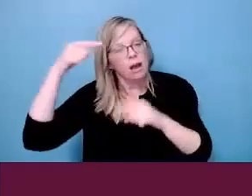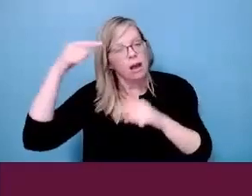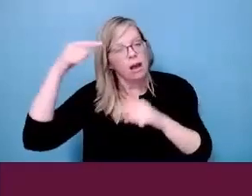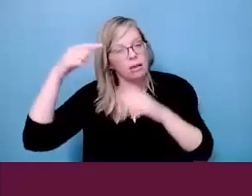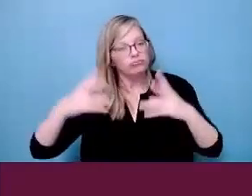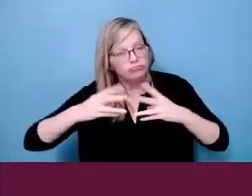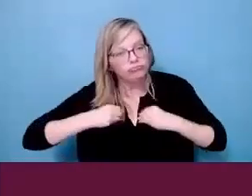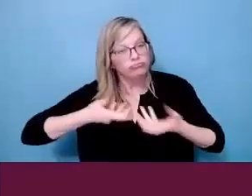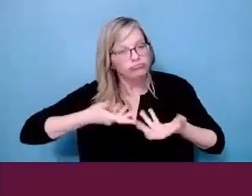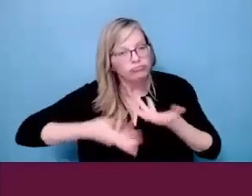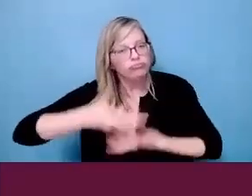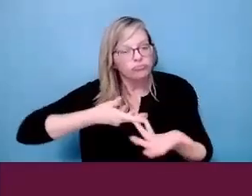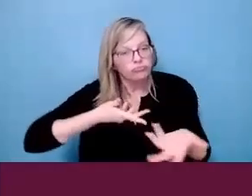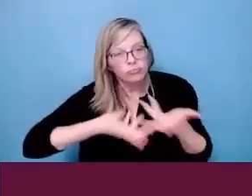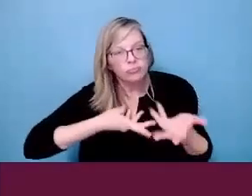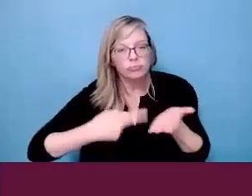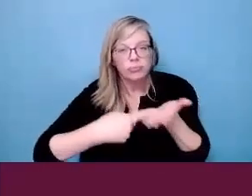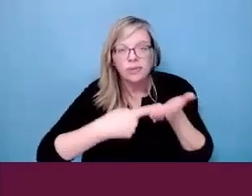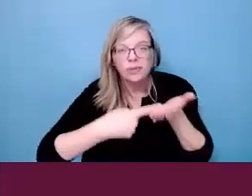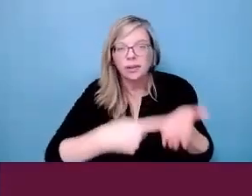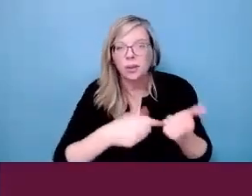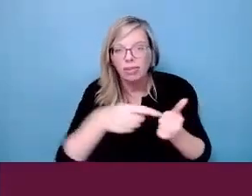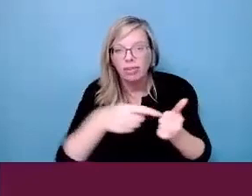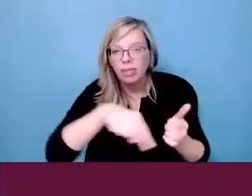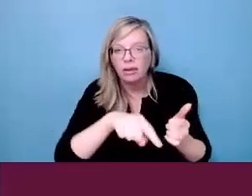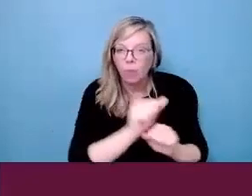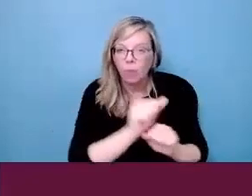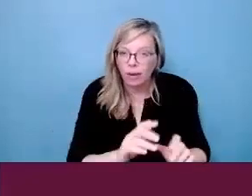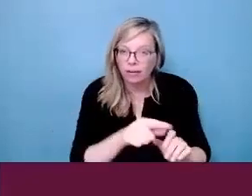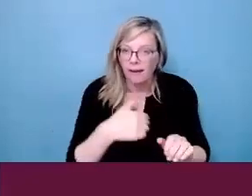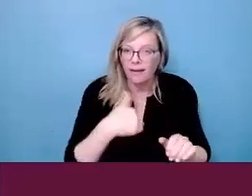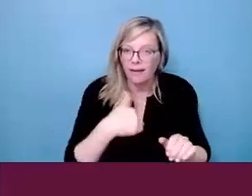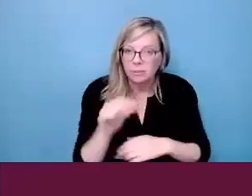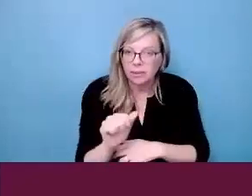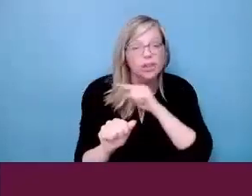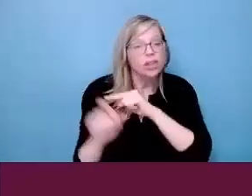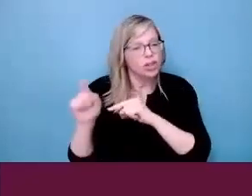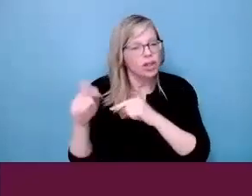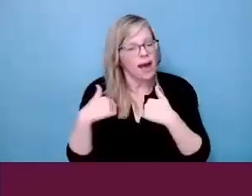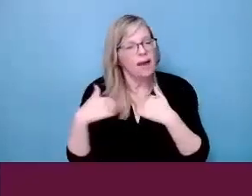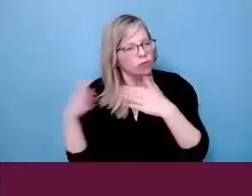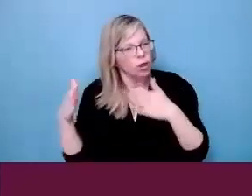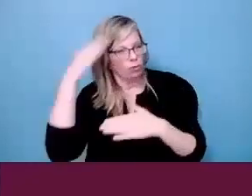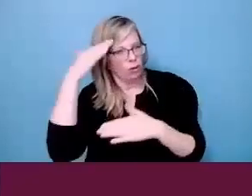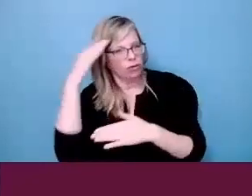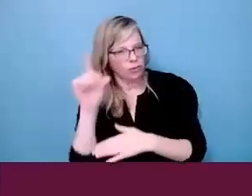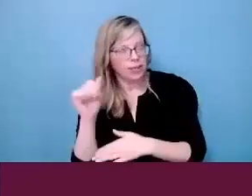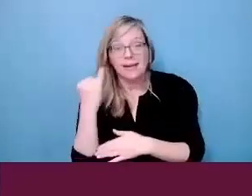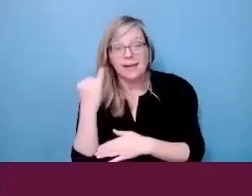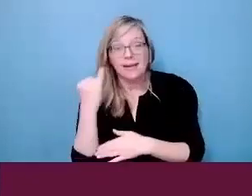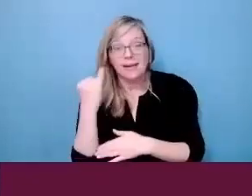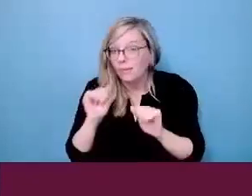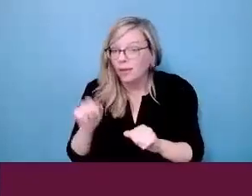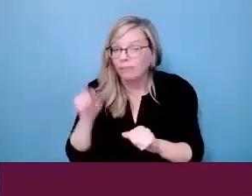be receptive, open minded and willing to collaborate with employees with disabilities and have a general overall knowledge of